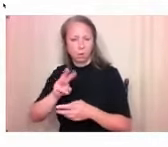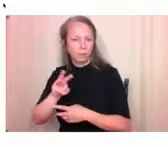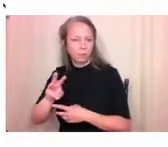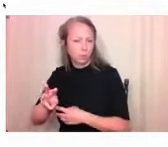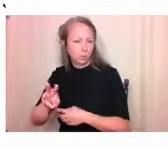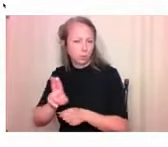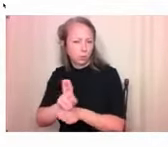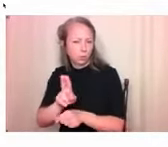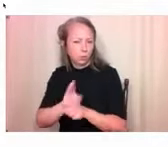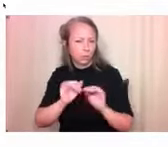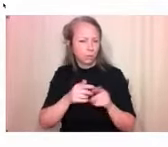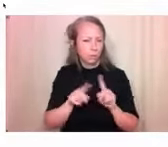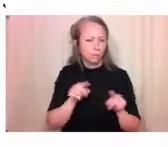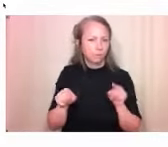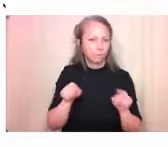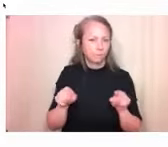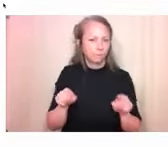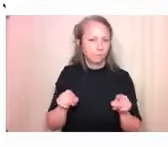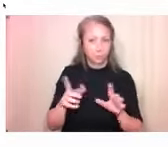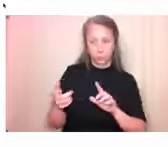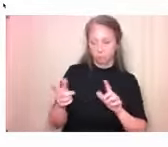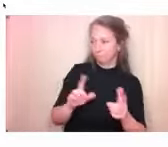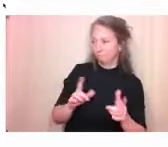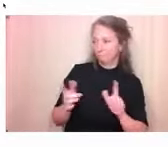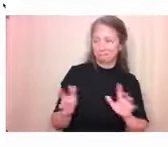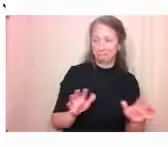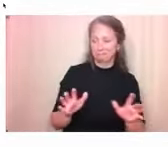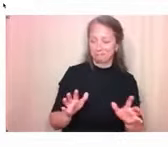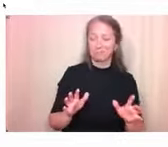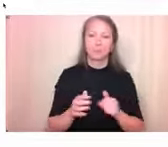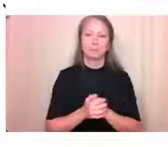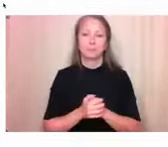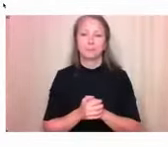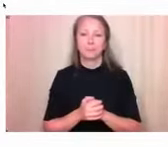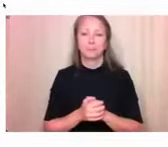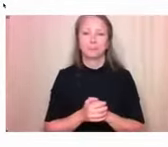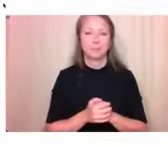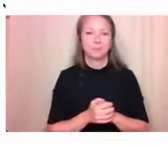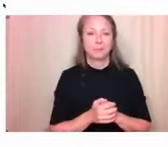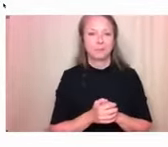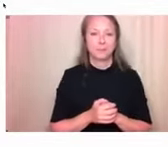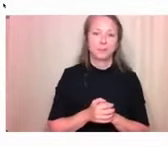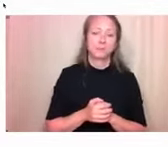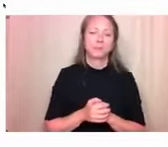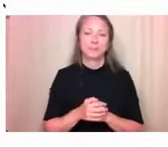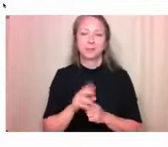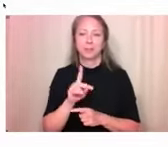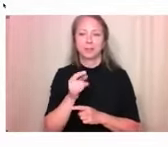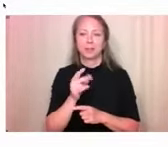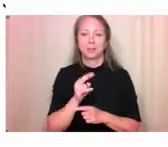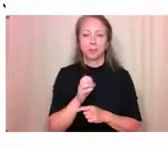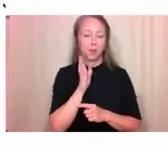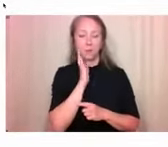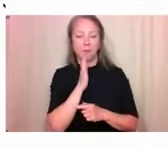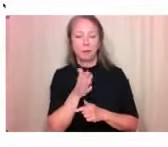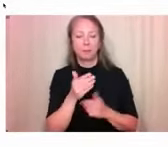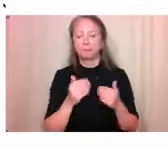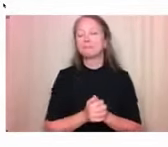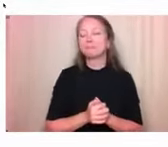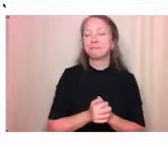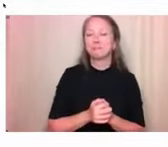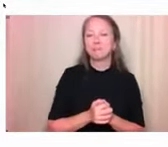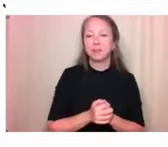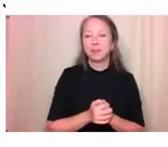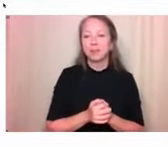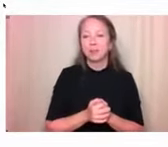Catherine, do you want to take it? Okay. Yeah, sure. Sorry. You're at the unmute button. Yeah, I can take that one. So basically